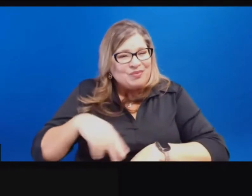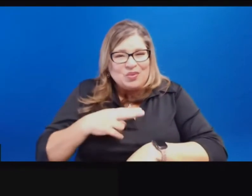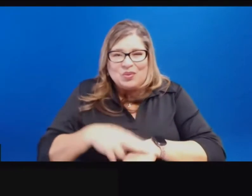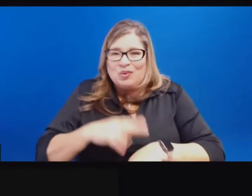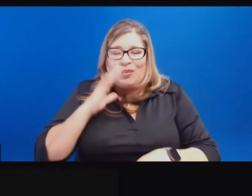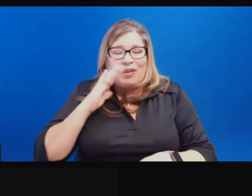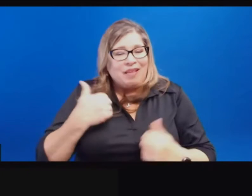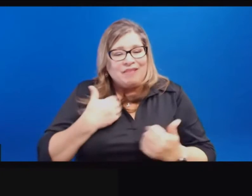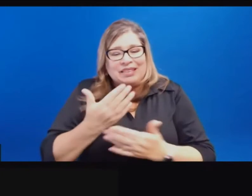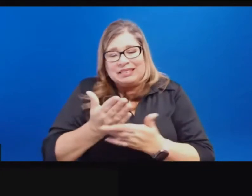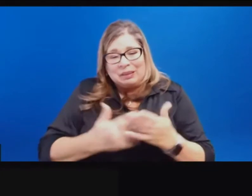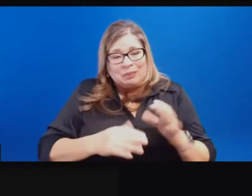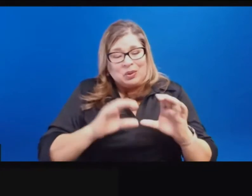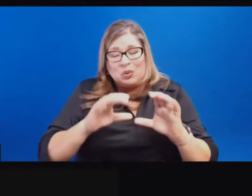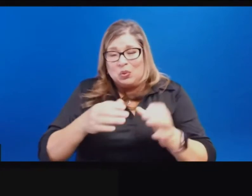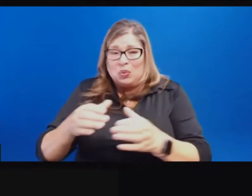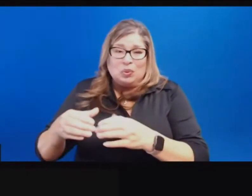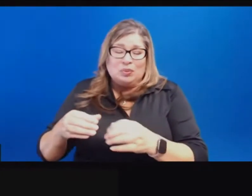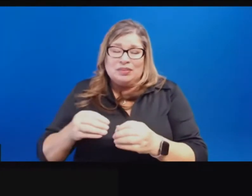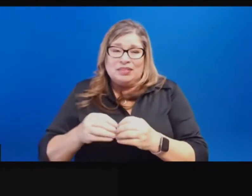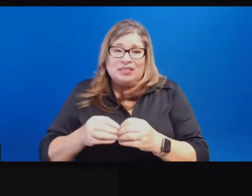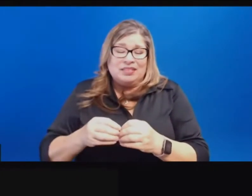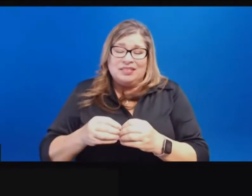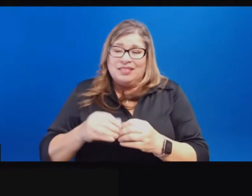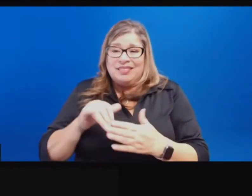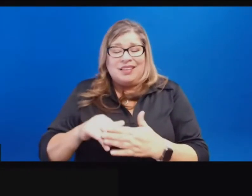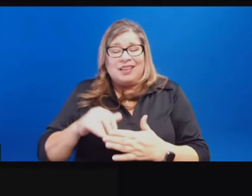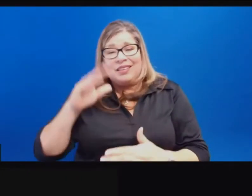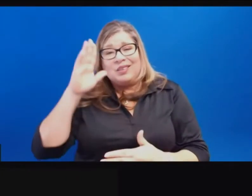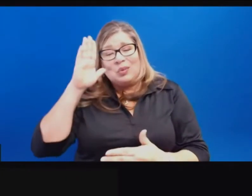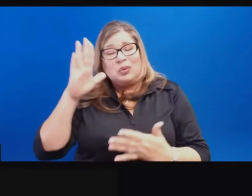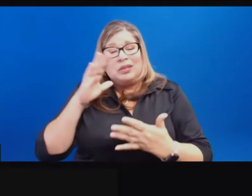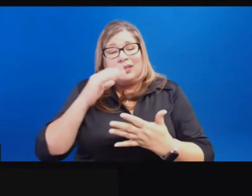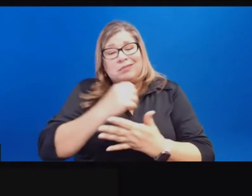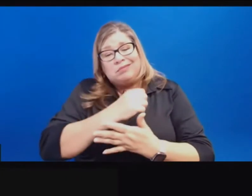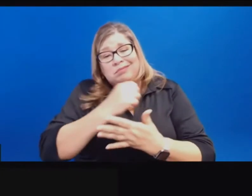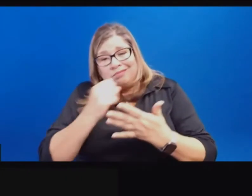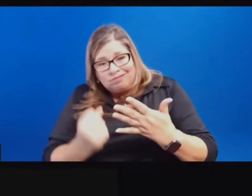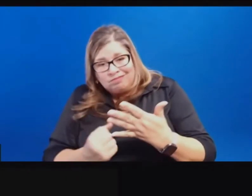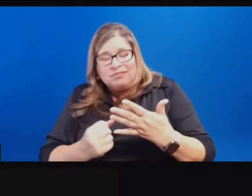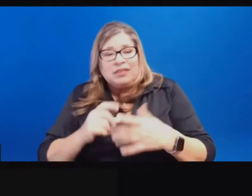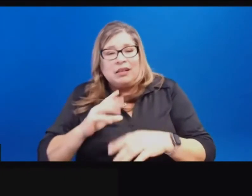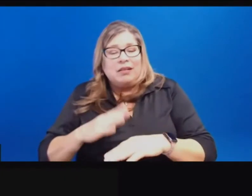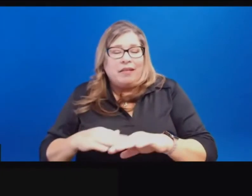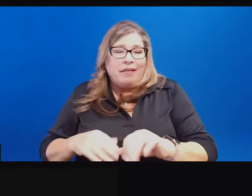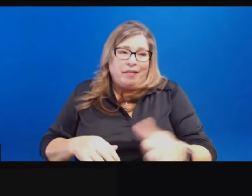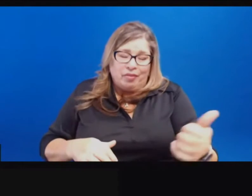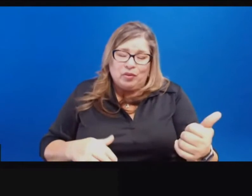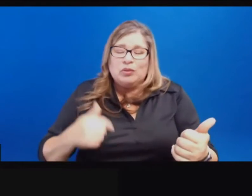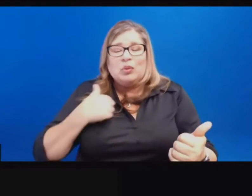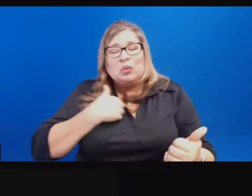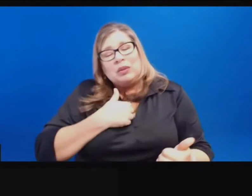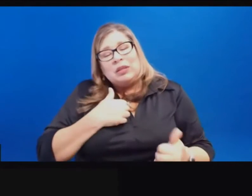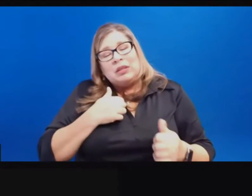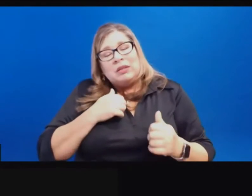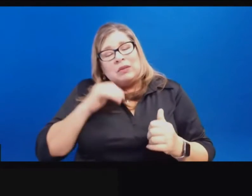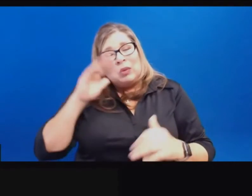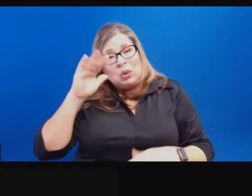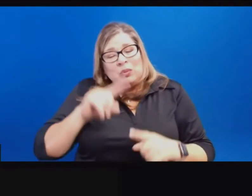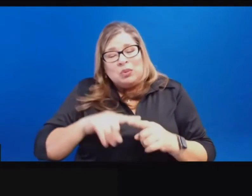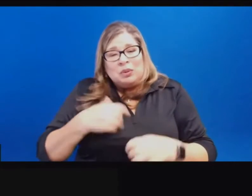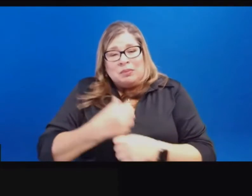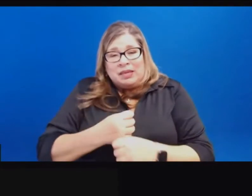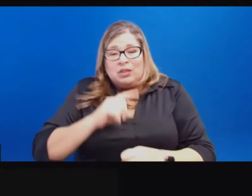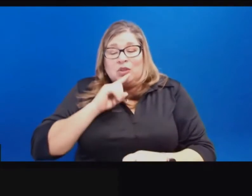sectors of our population that don't come to the front of the line as quickly as some others, and we're working through to make sure that that